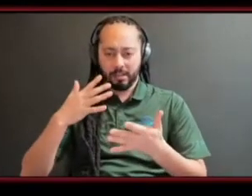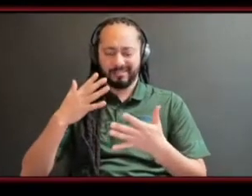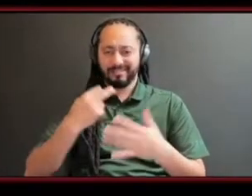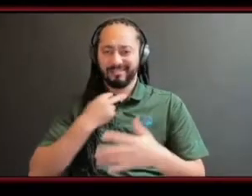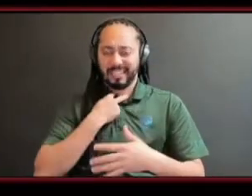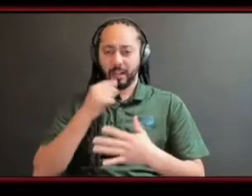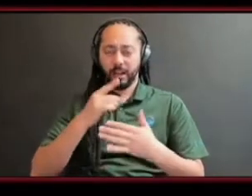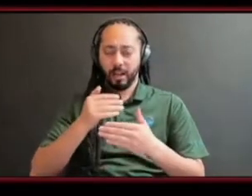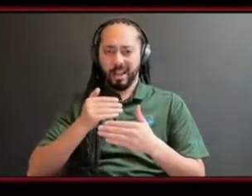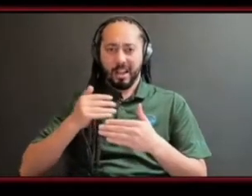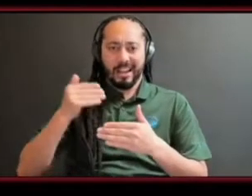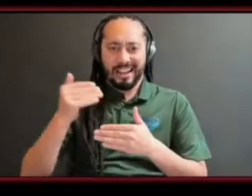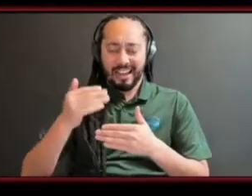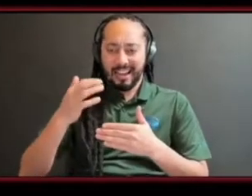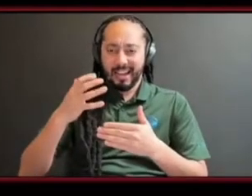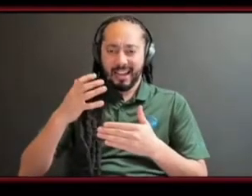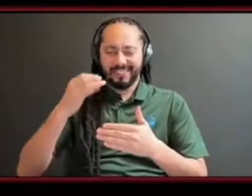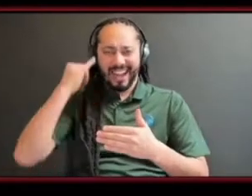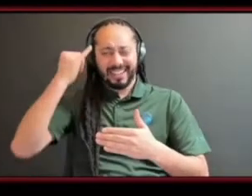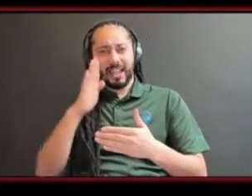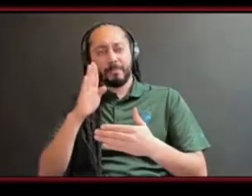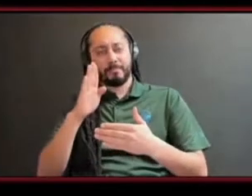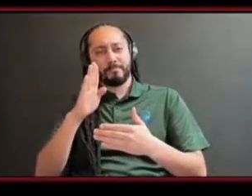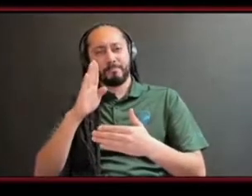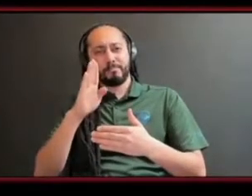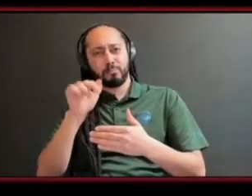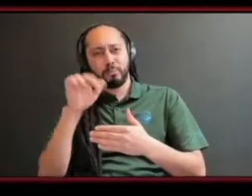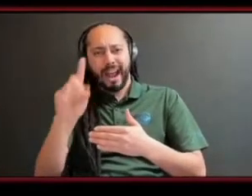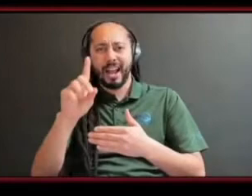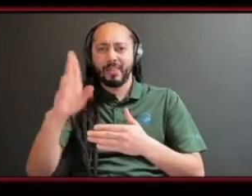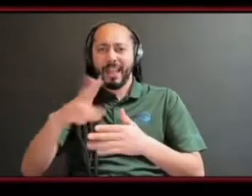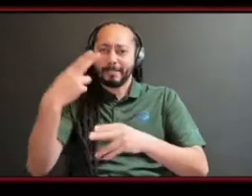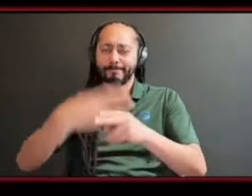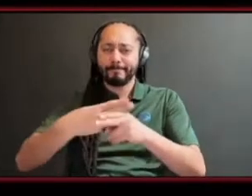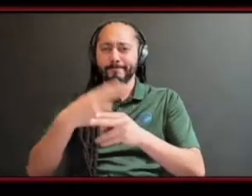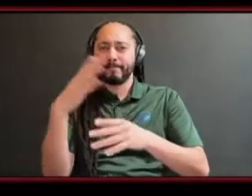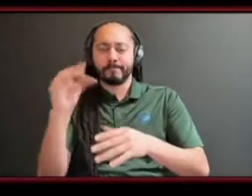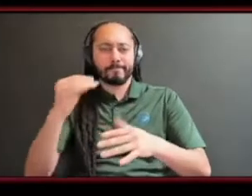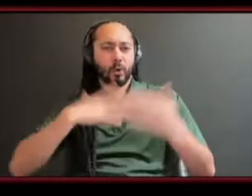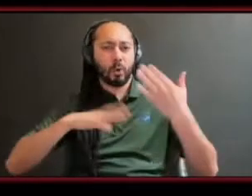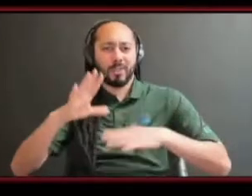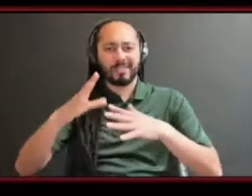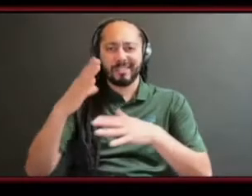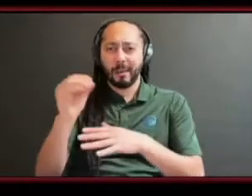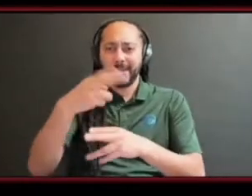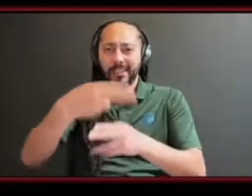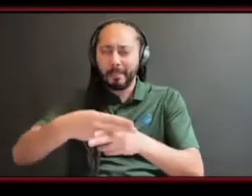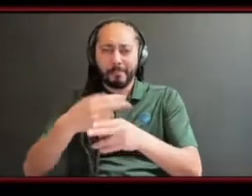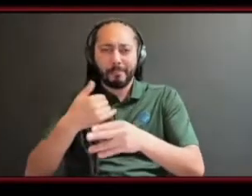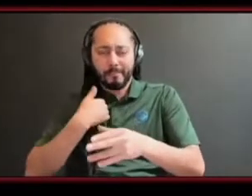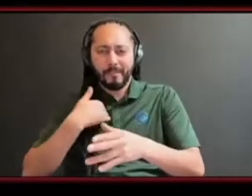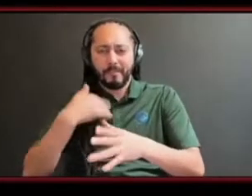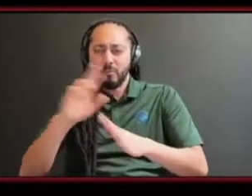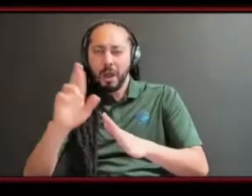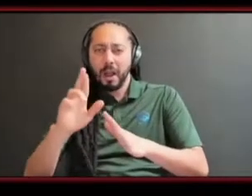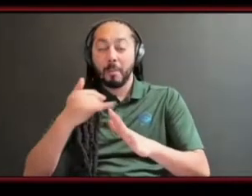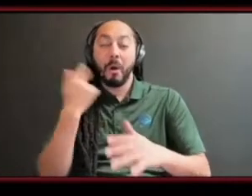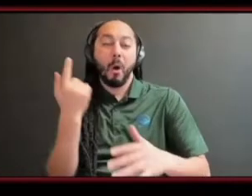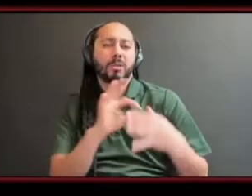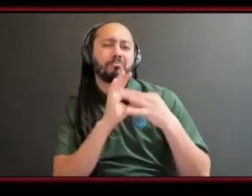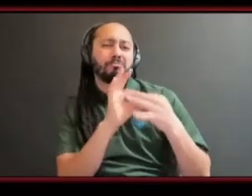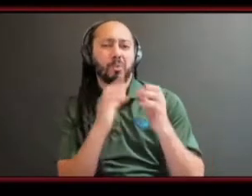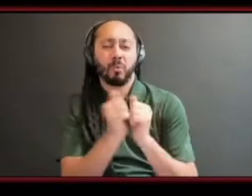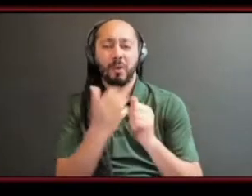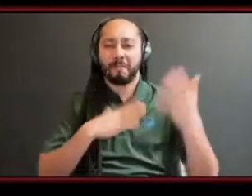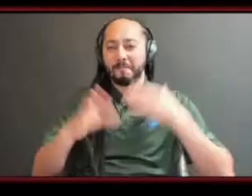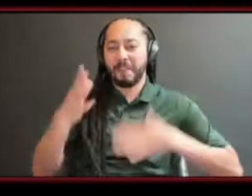idea of the brand i always been like in the fashion i always like feel like i was in tune with like like fashion and what